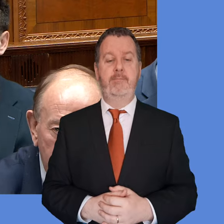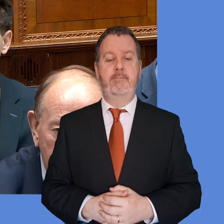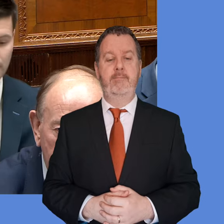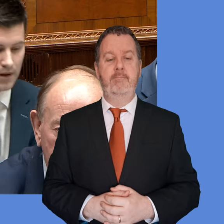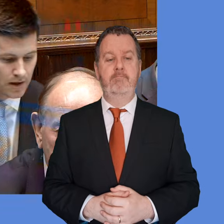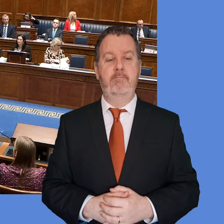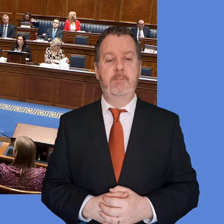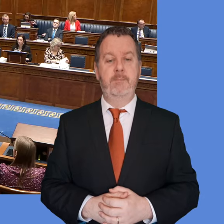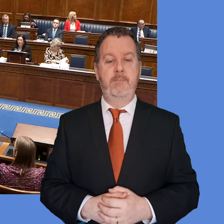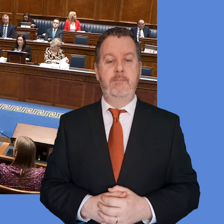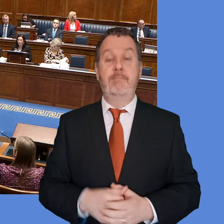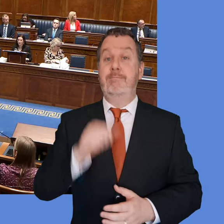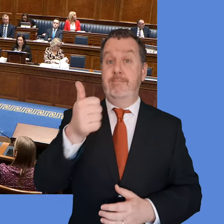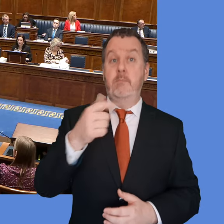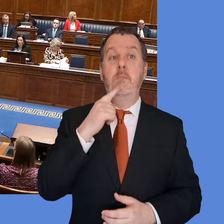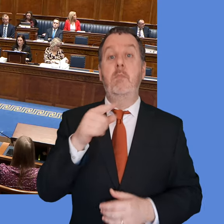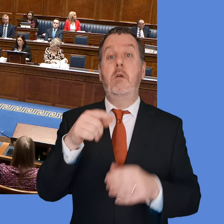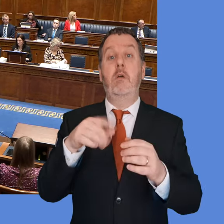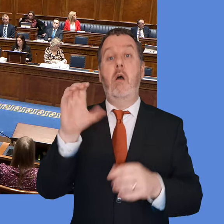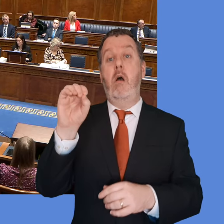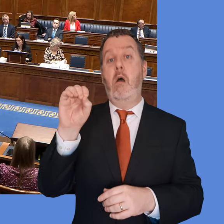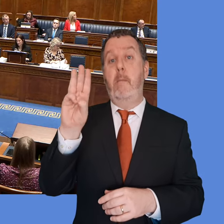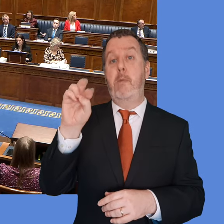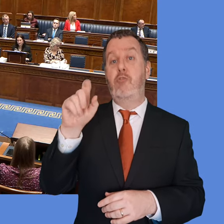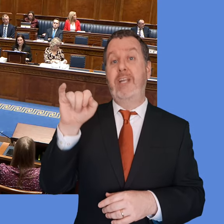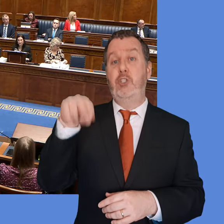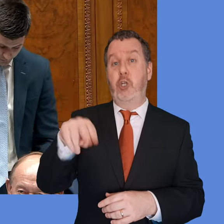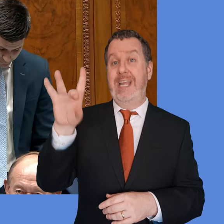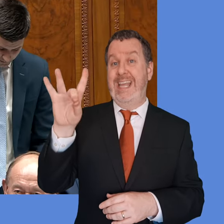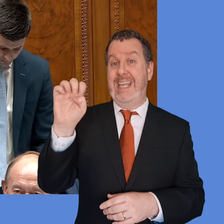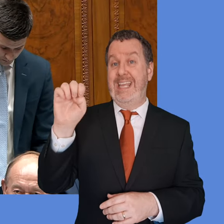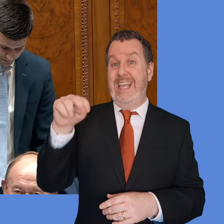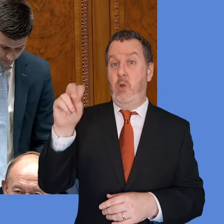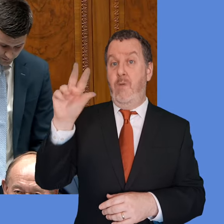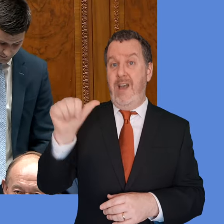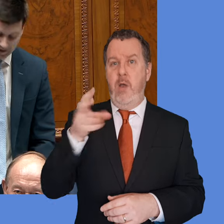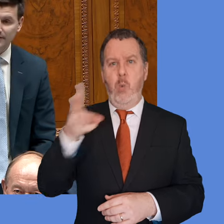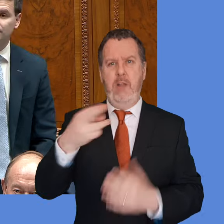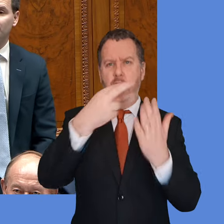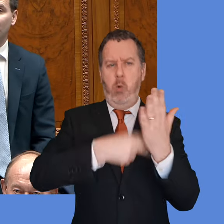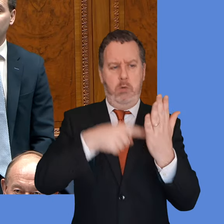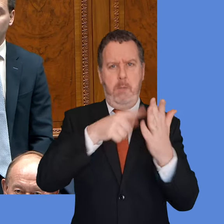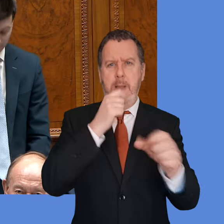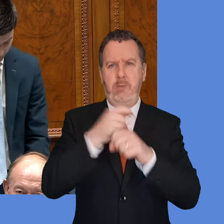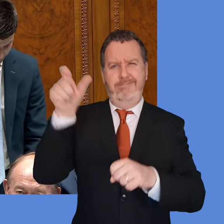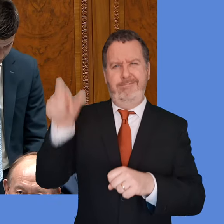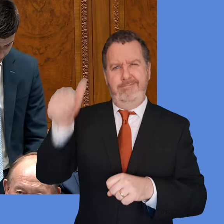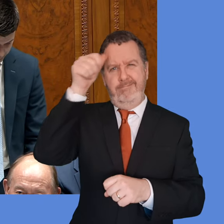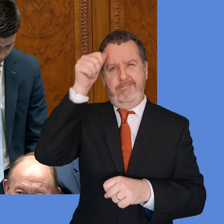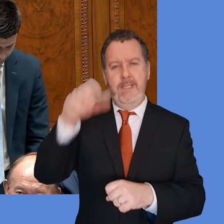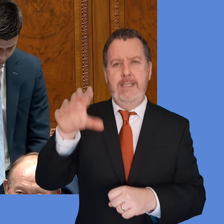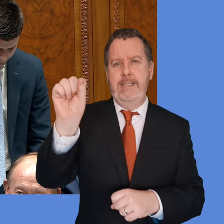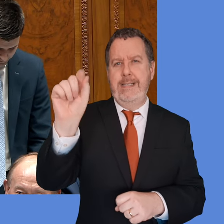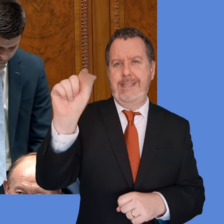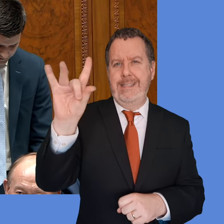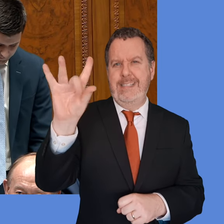seriously. Jonathan Buckley. Thank you, Mr Speaker. On that very day, Operation Canova will report on the actions of the high-profile agent